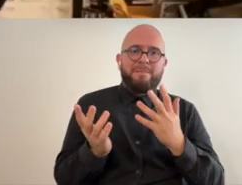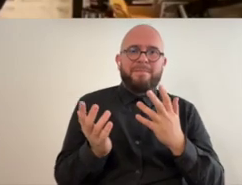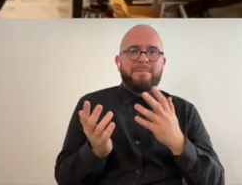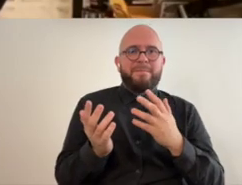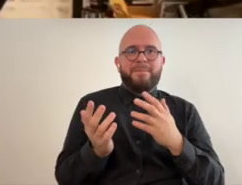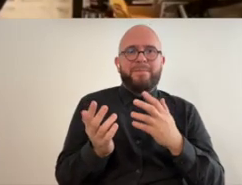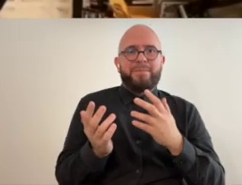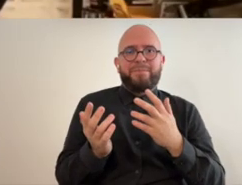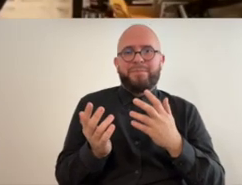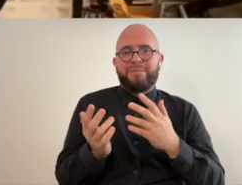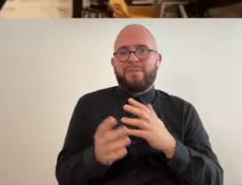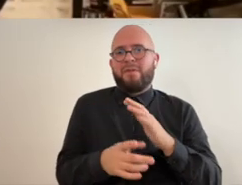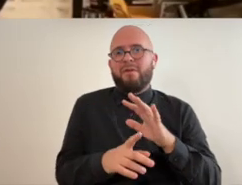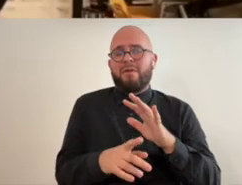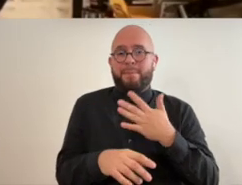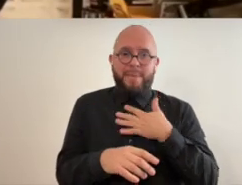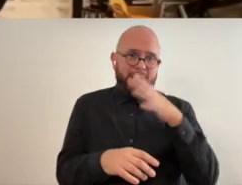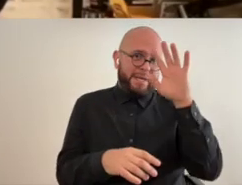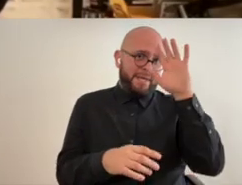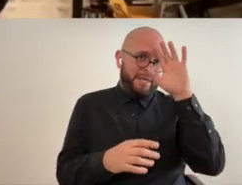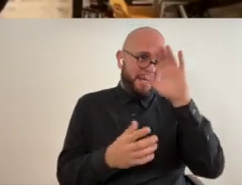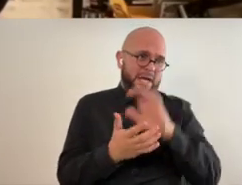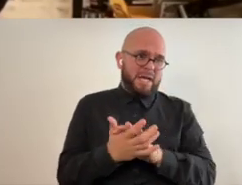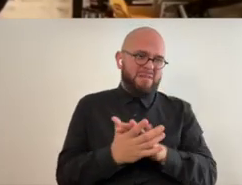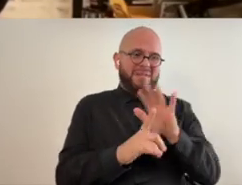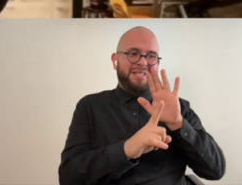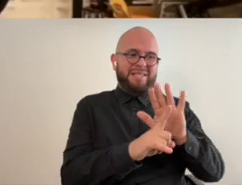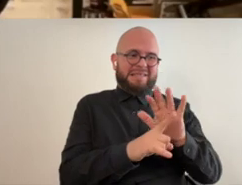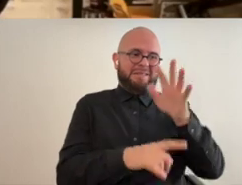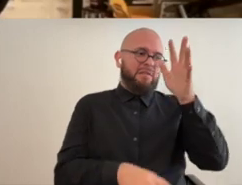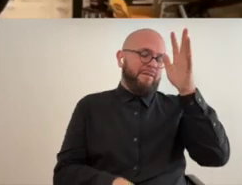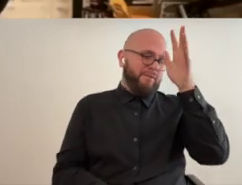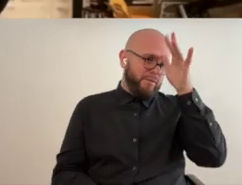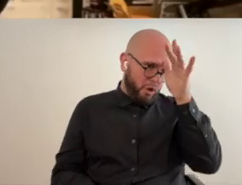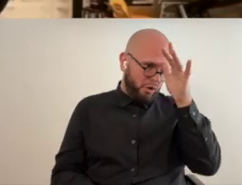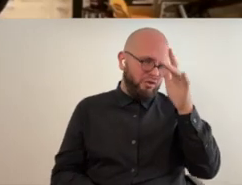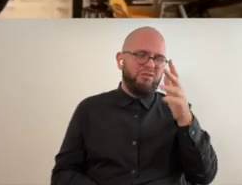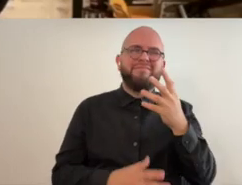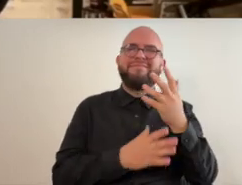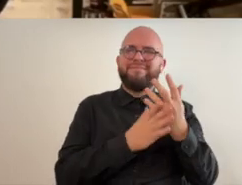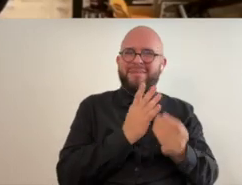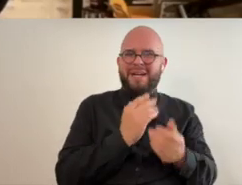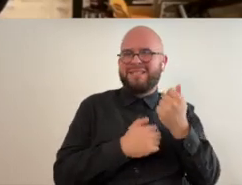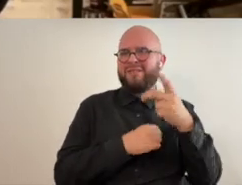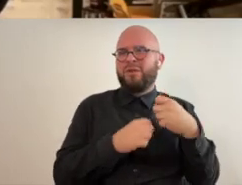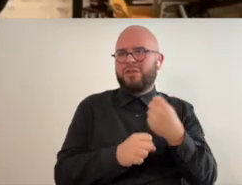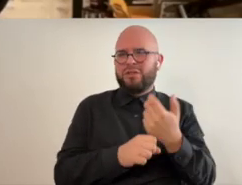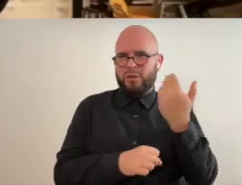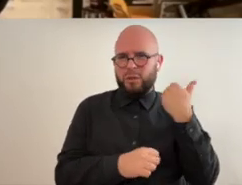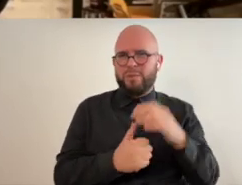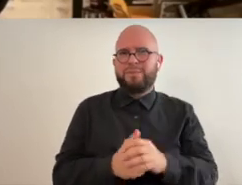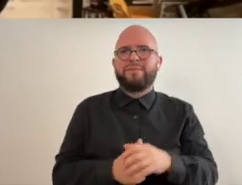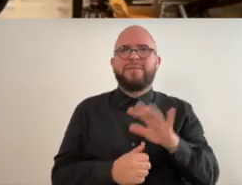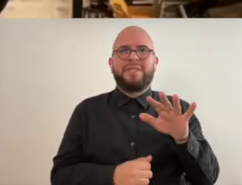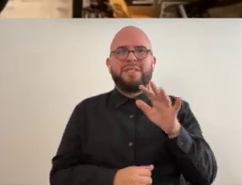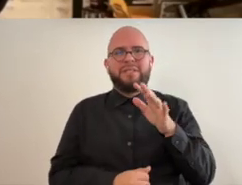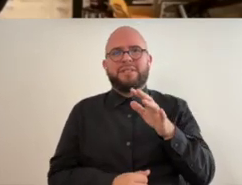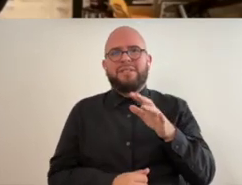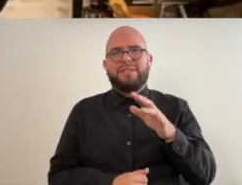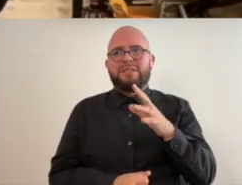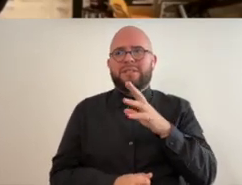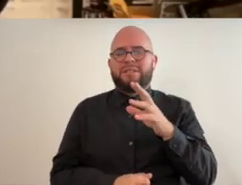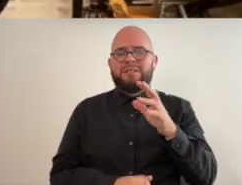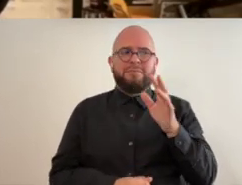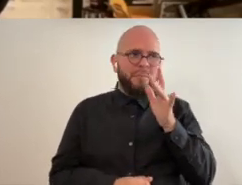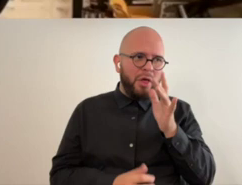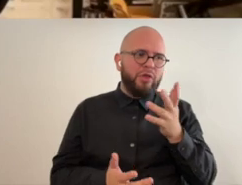his his father my husband's father passed away a couple years ago his mother is my parents you know